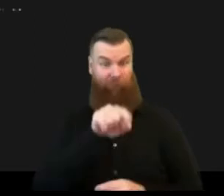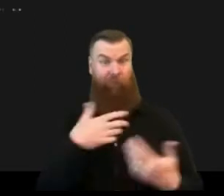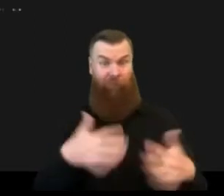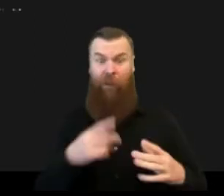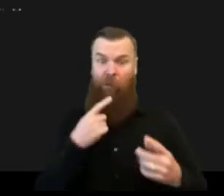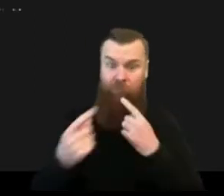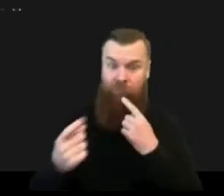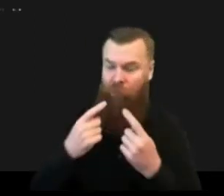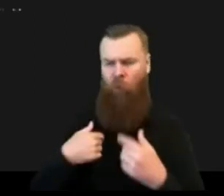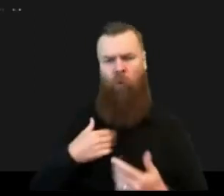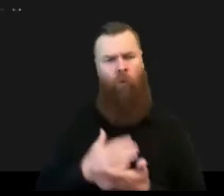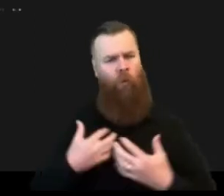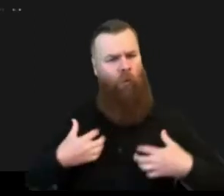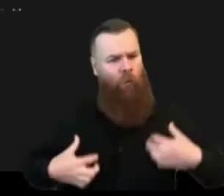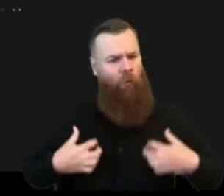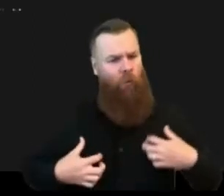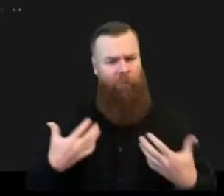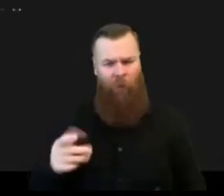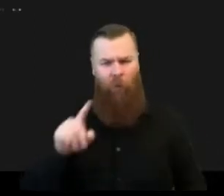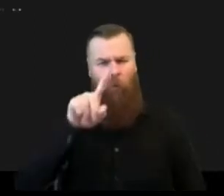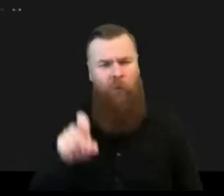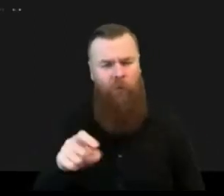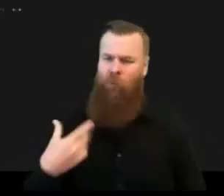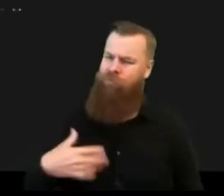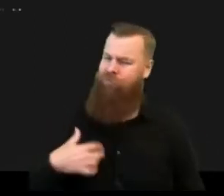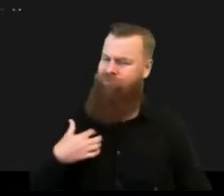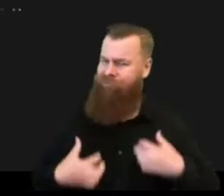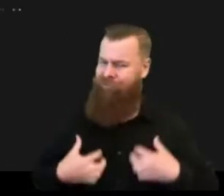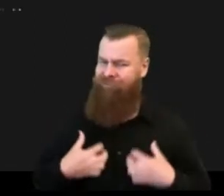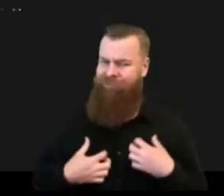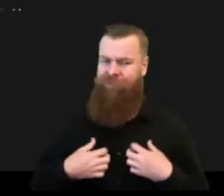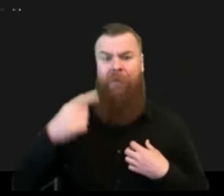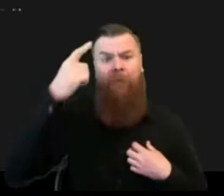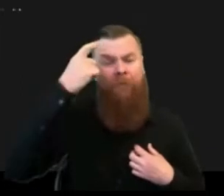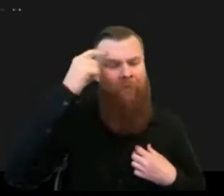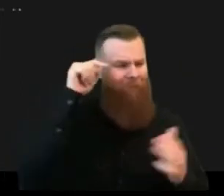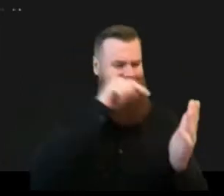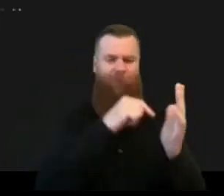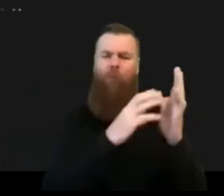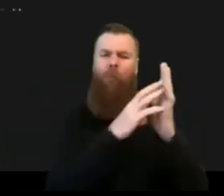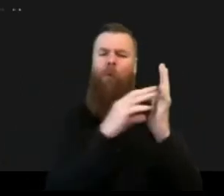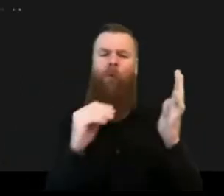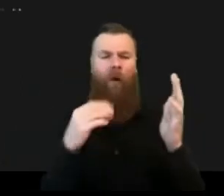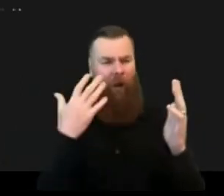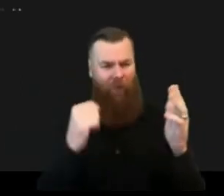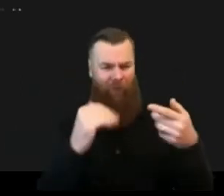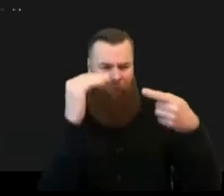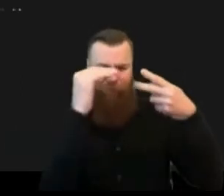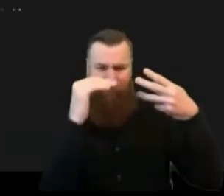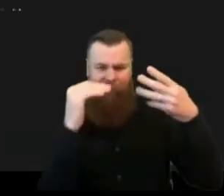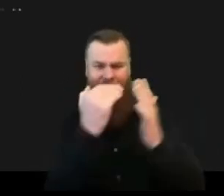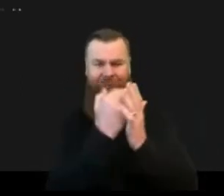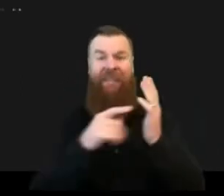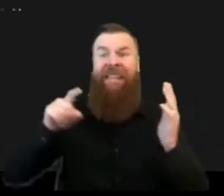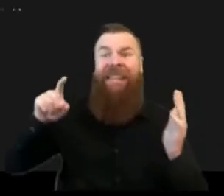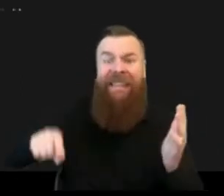does it so how a model should look like in order to be impactful in order to be actionable in order to be adopted um